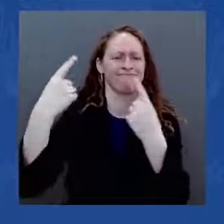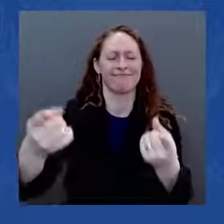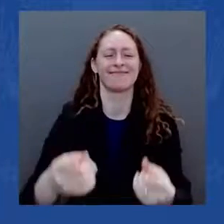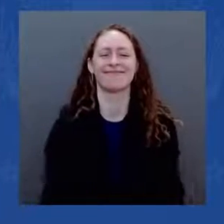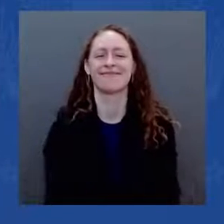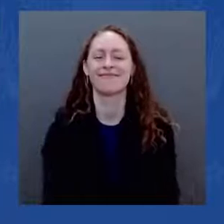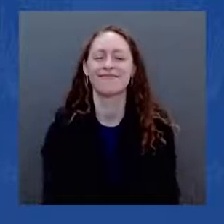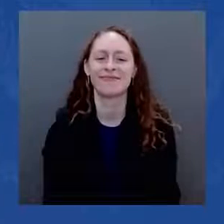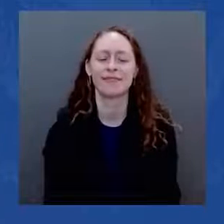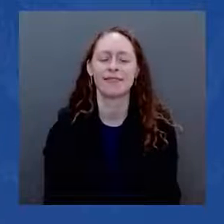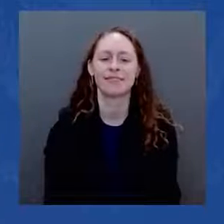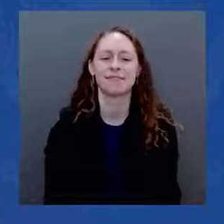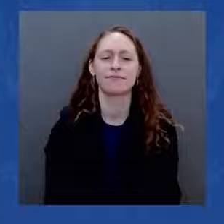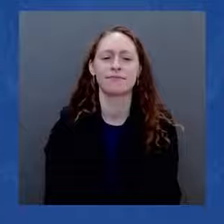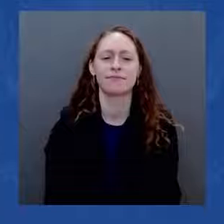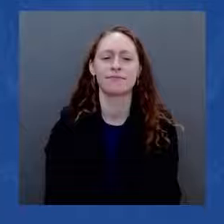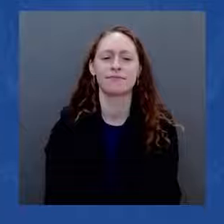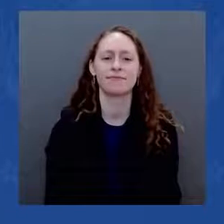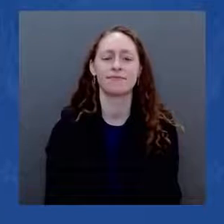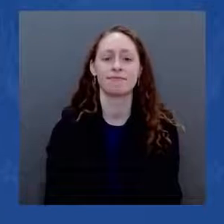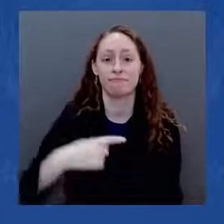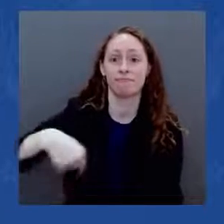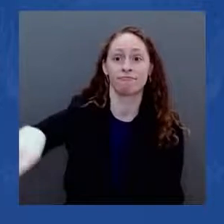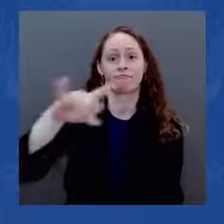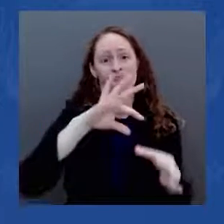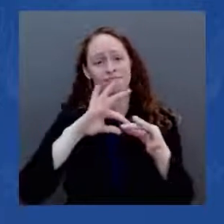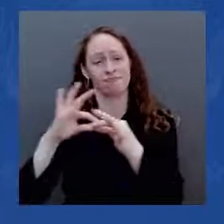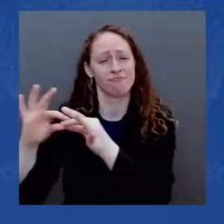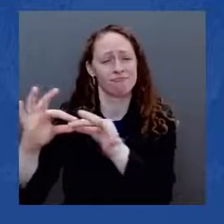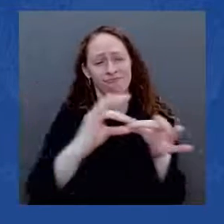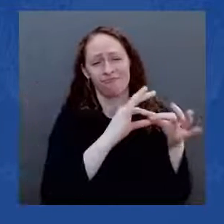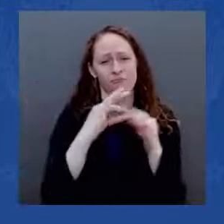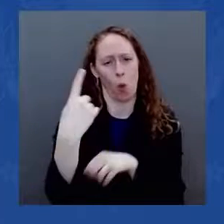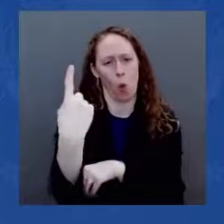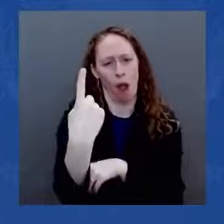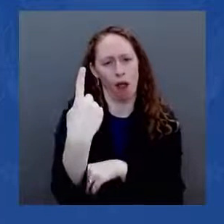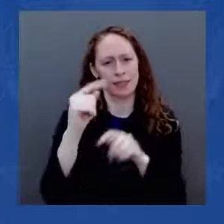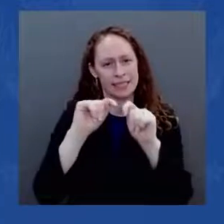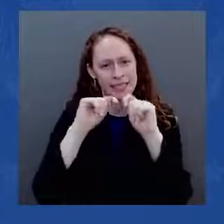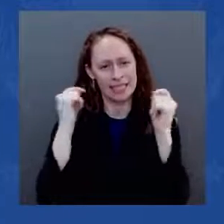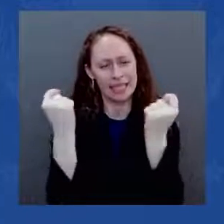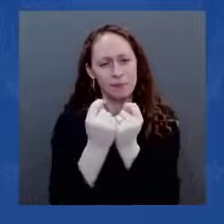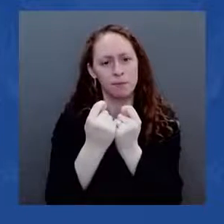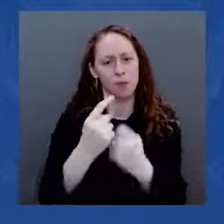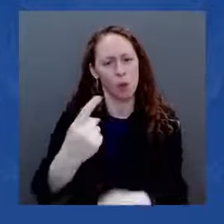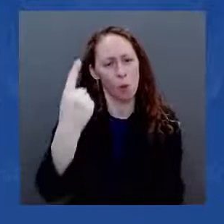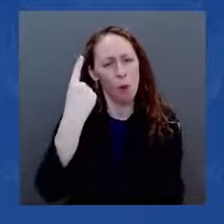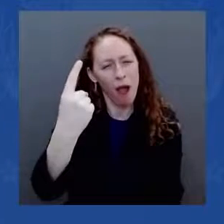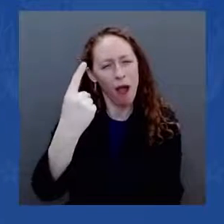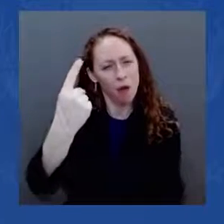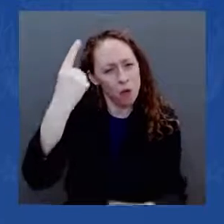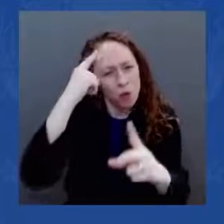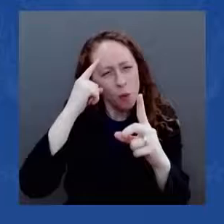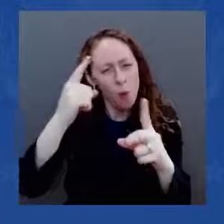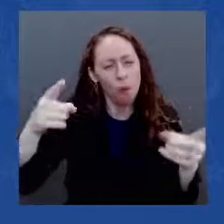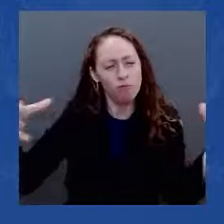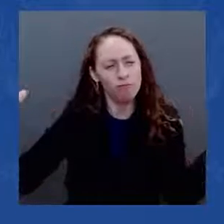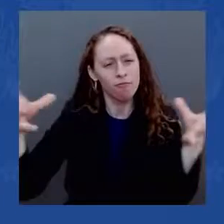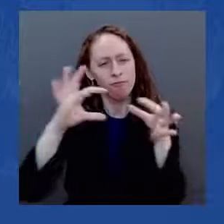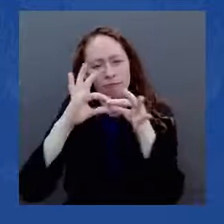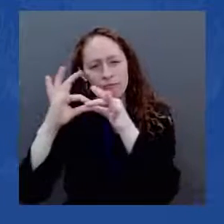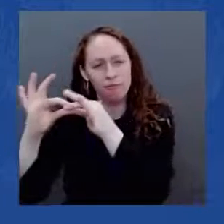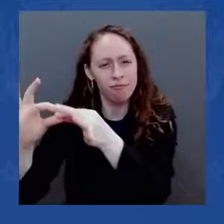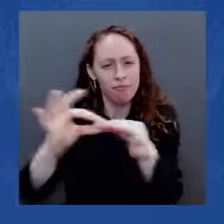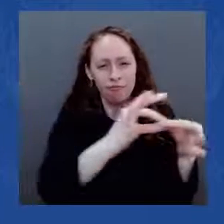stronger America. And since we haven't spent this kind of money on infrastructure and generations, we're also talking about how to do it with accountability,